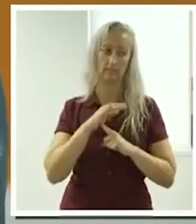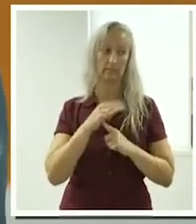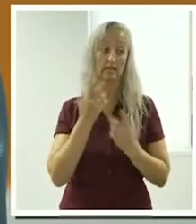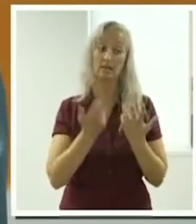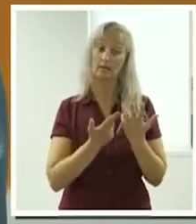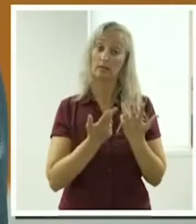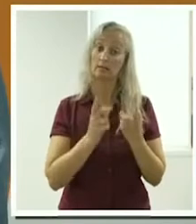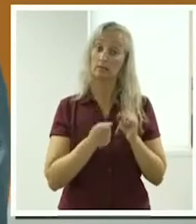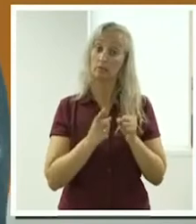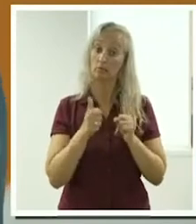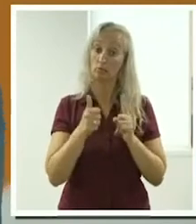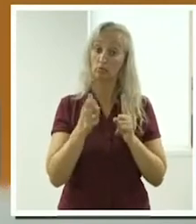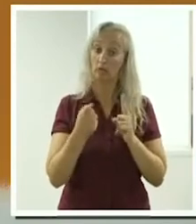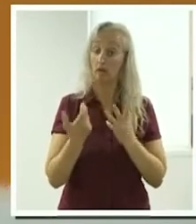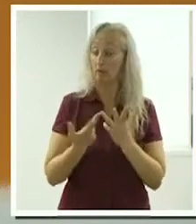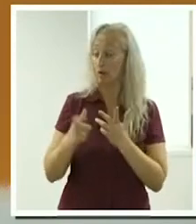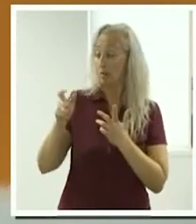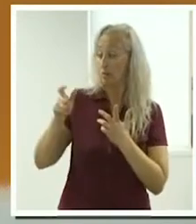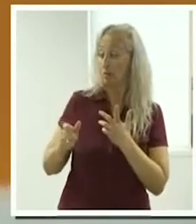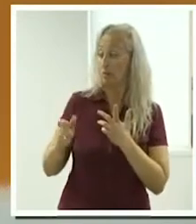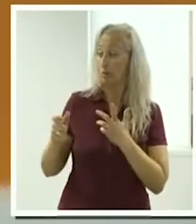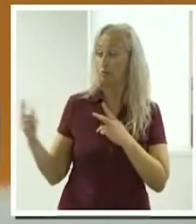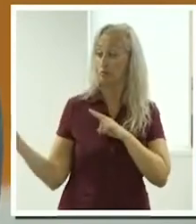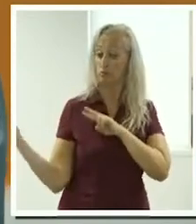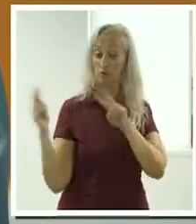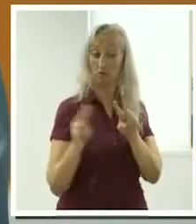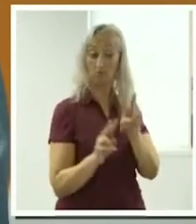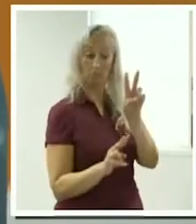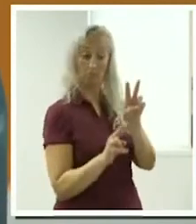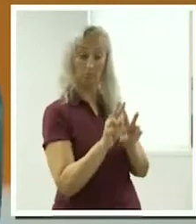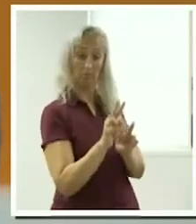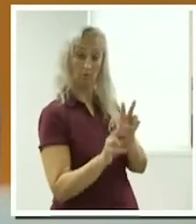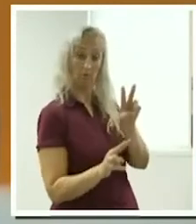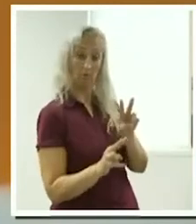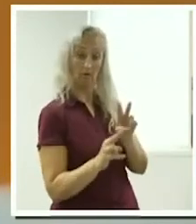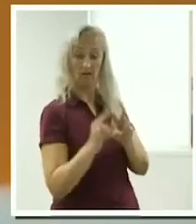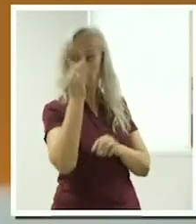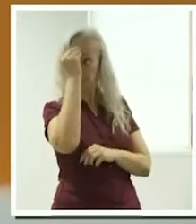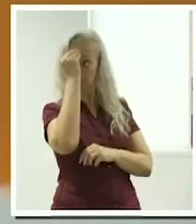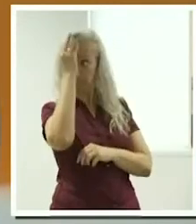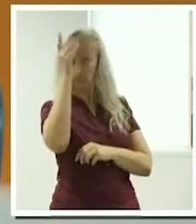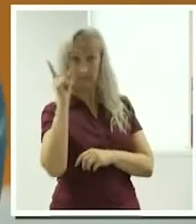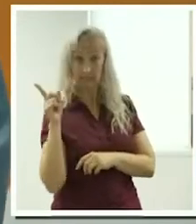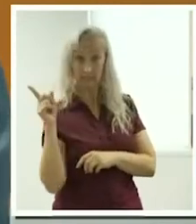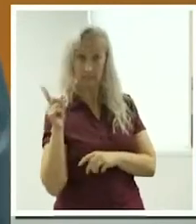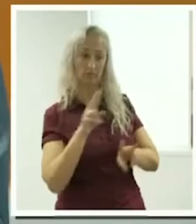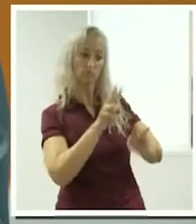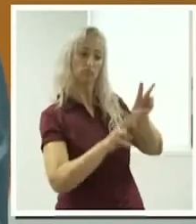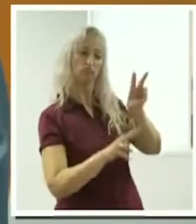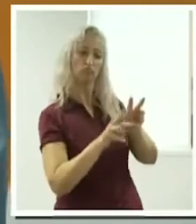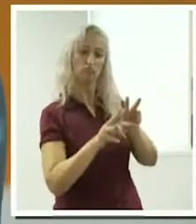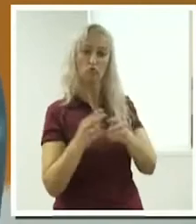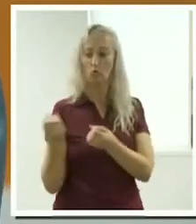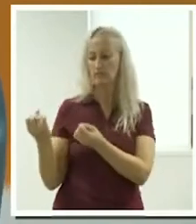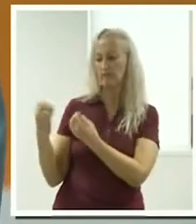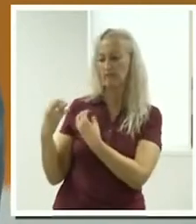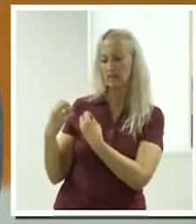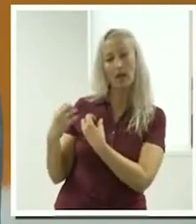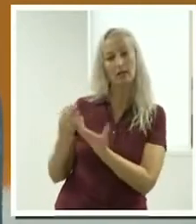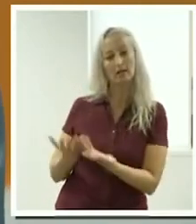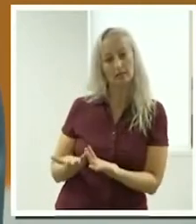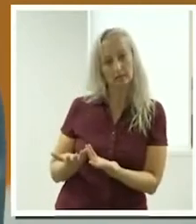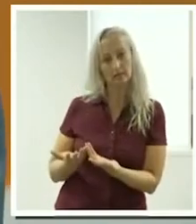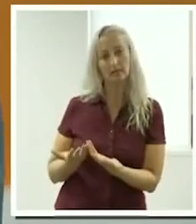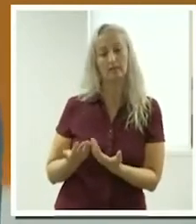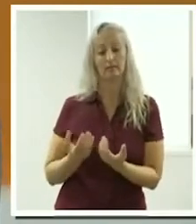else who maybe is a little bit more experienced than that if you've got uncertainty. Giving as much information